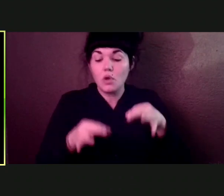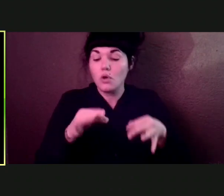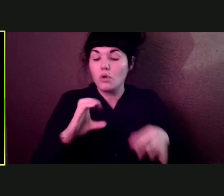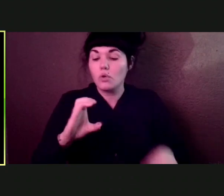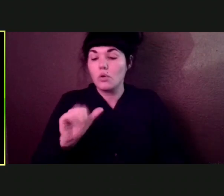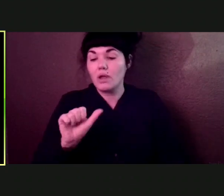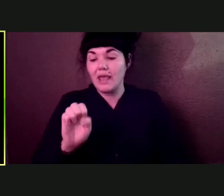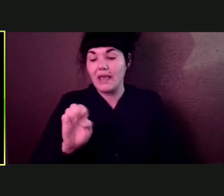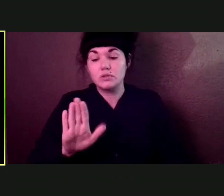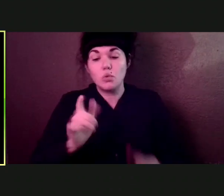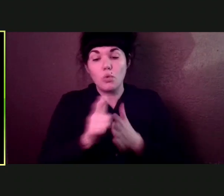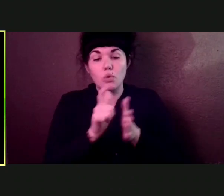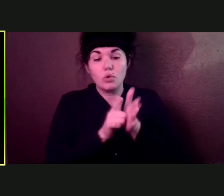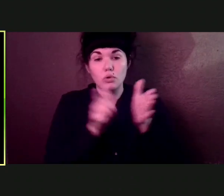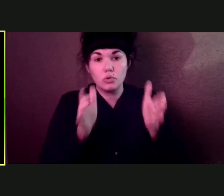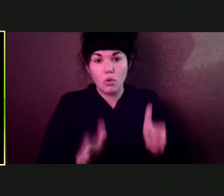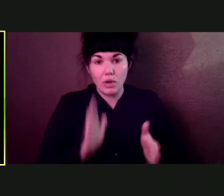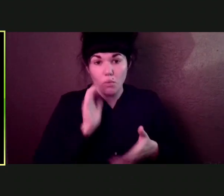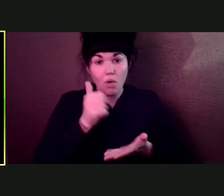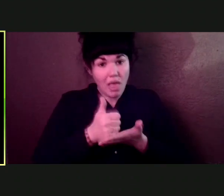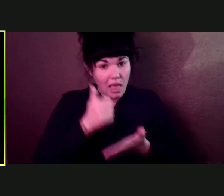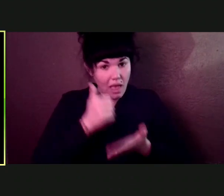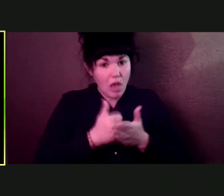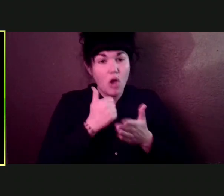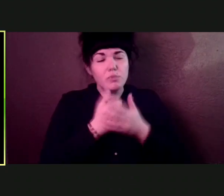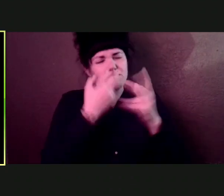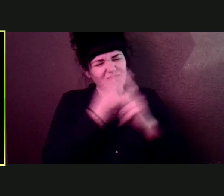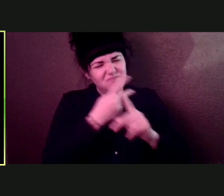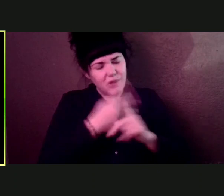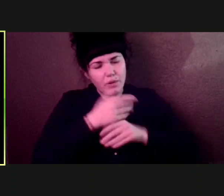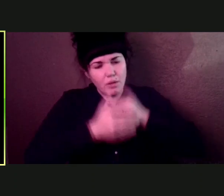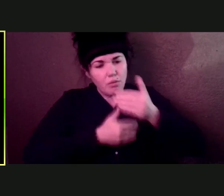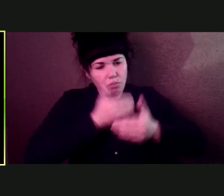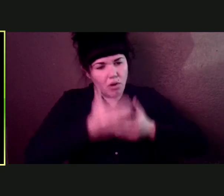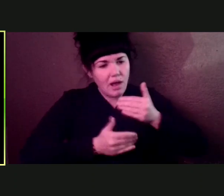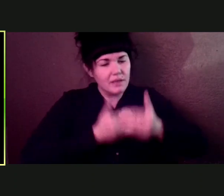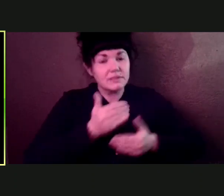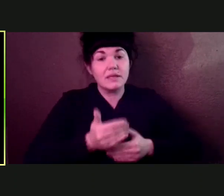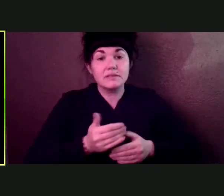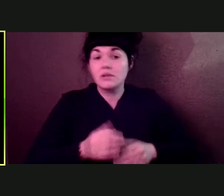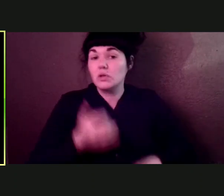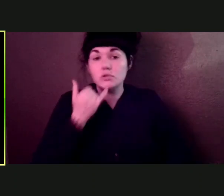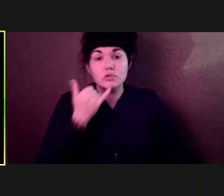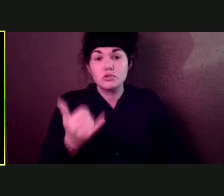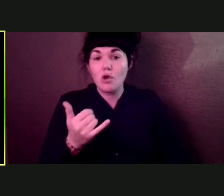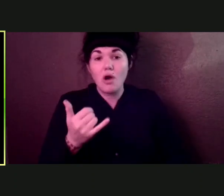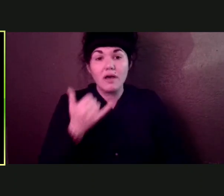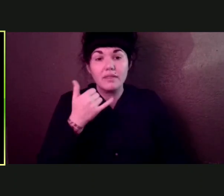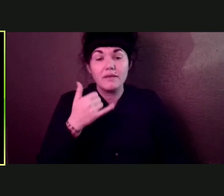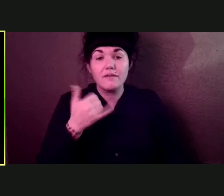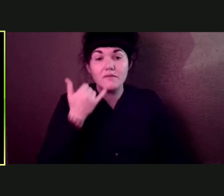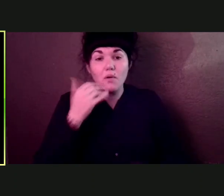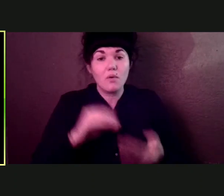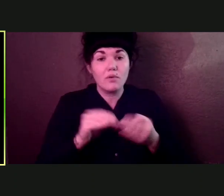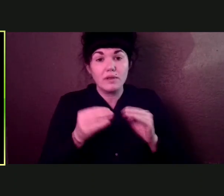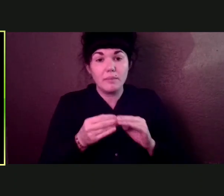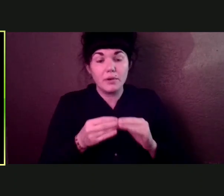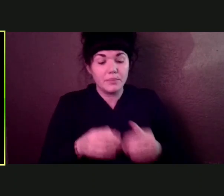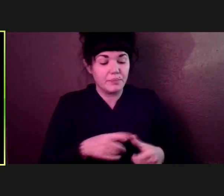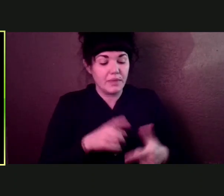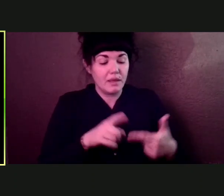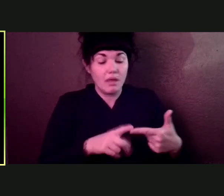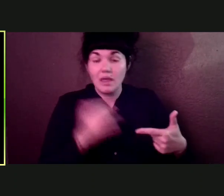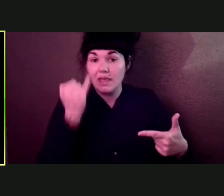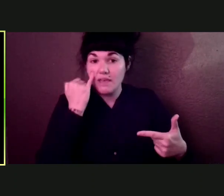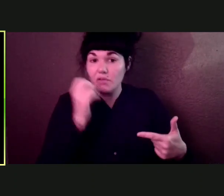attorneys will help you navigate that process. Just call that number. If you don't have a case in court, if your